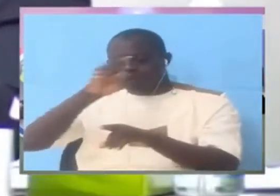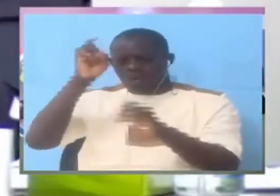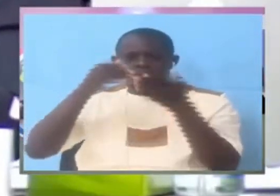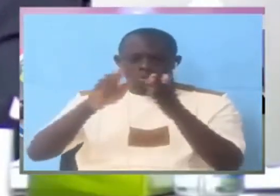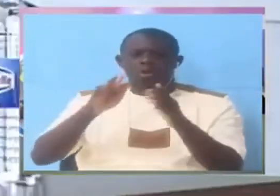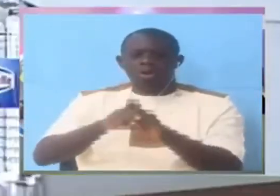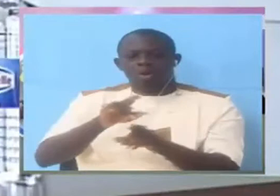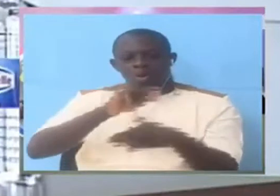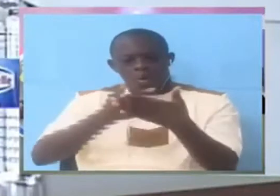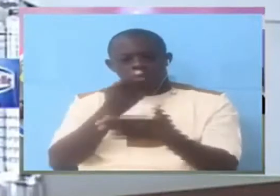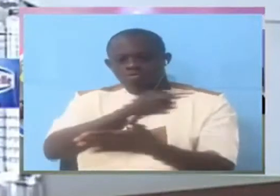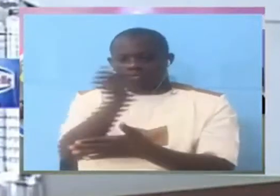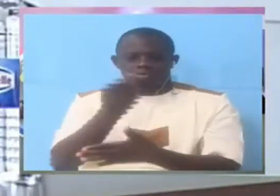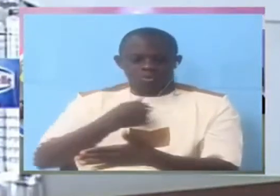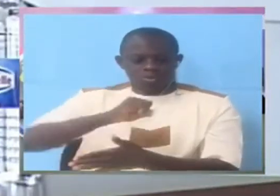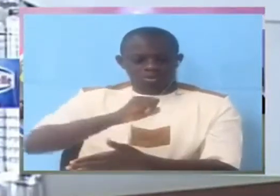you refusing to tell.